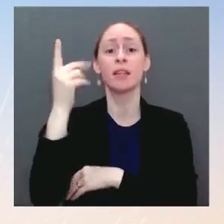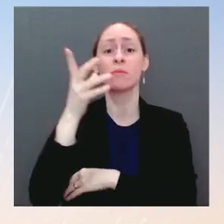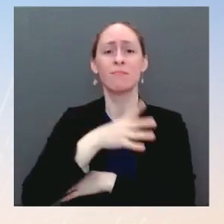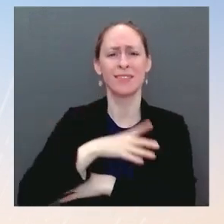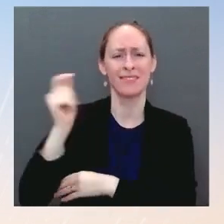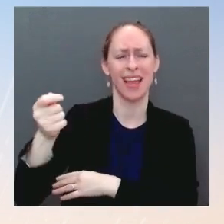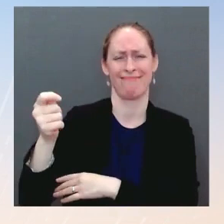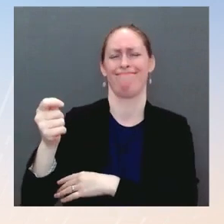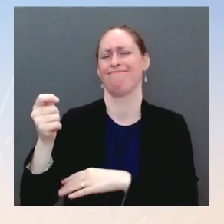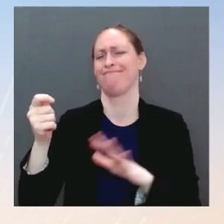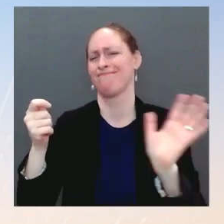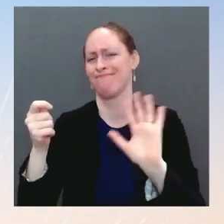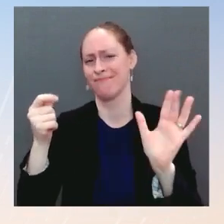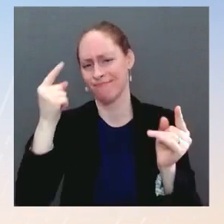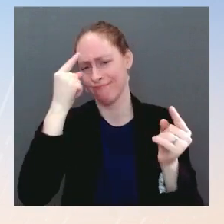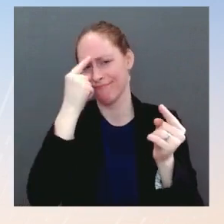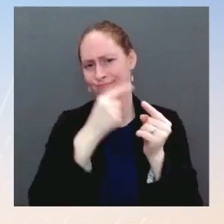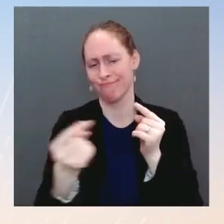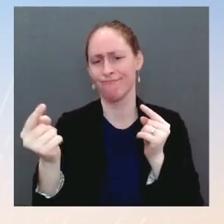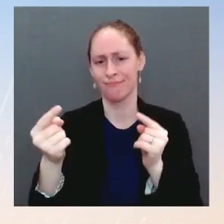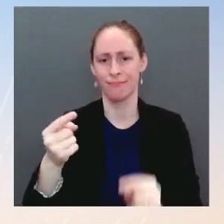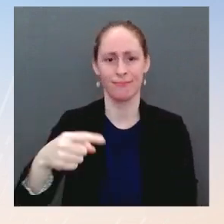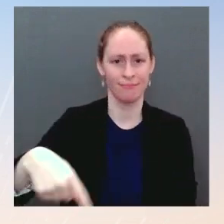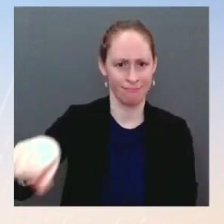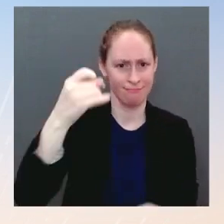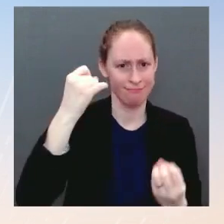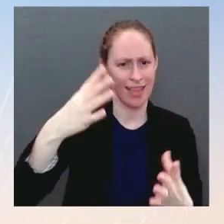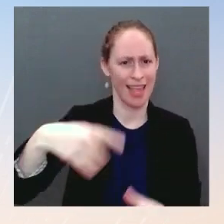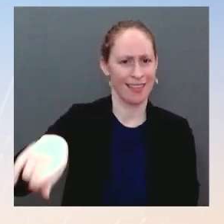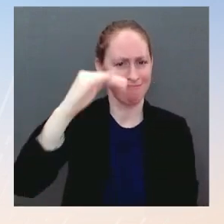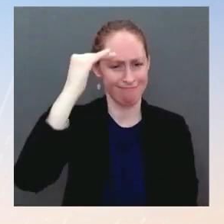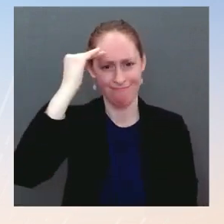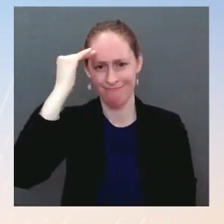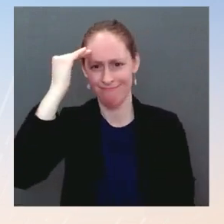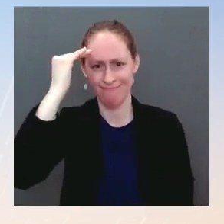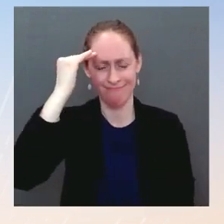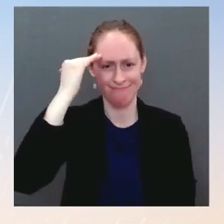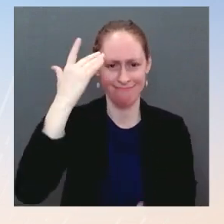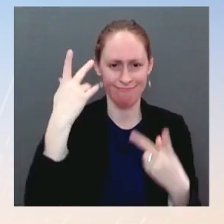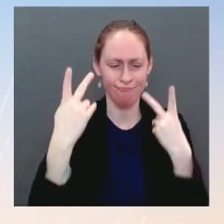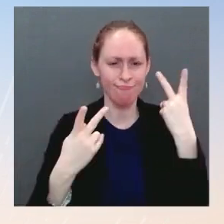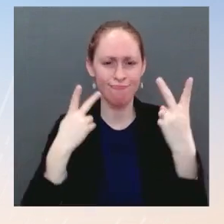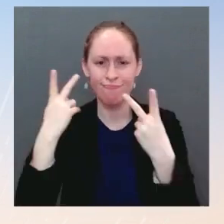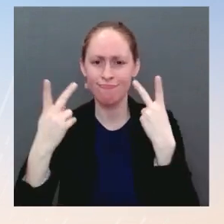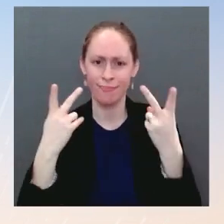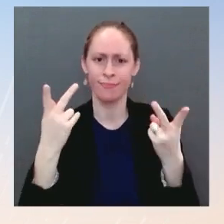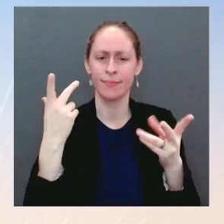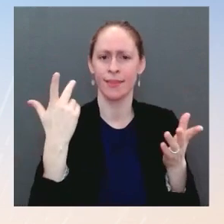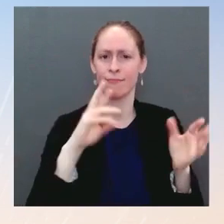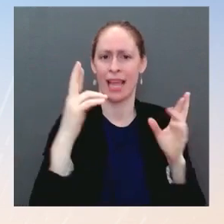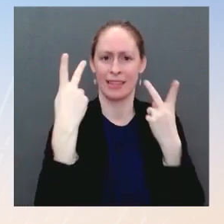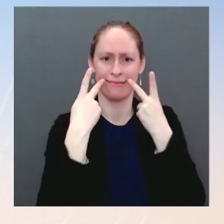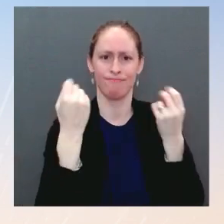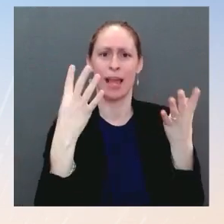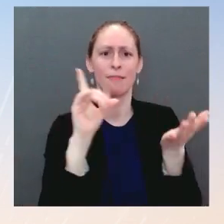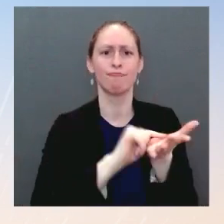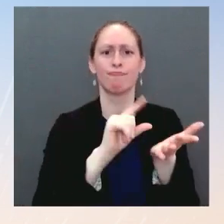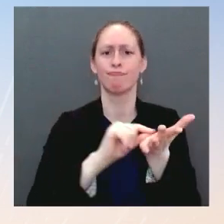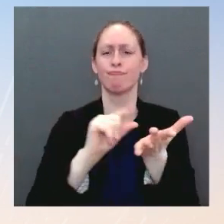potentially qualified candidates. So his focus is going to be on pursuing this process